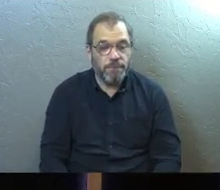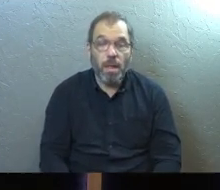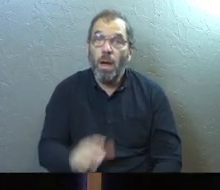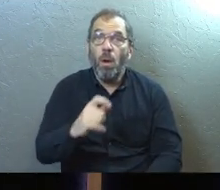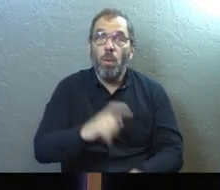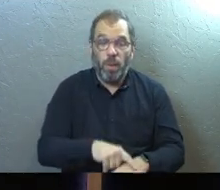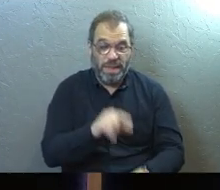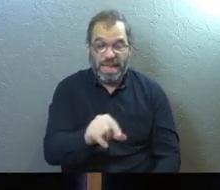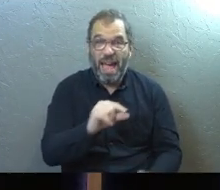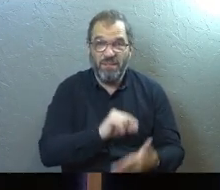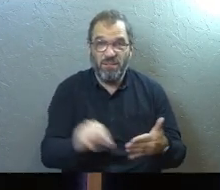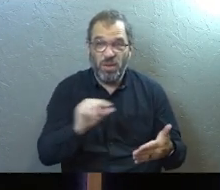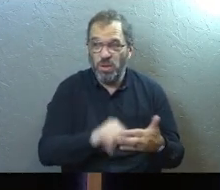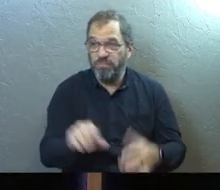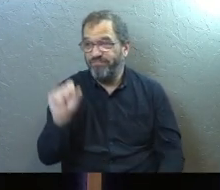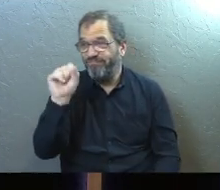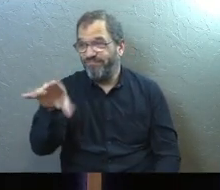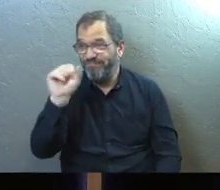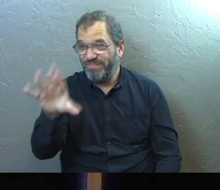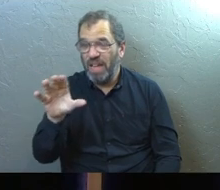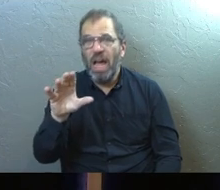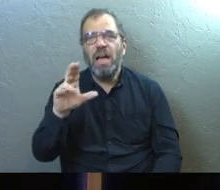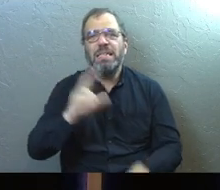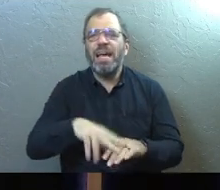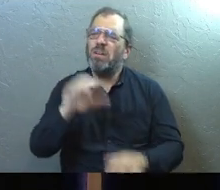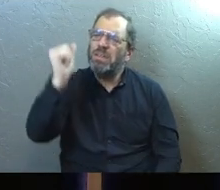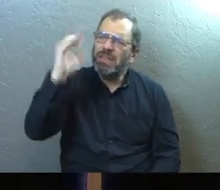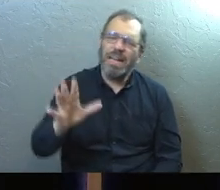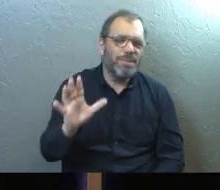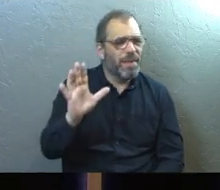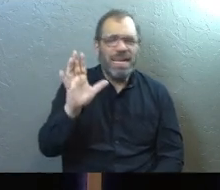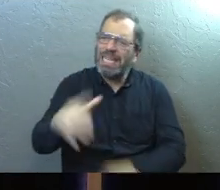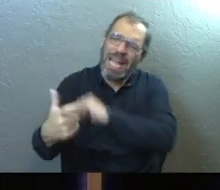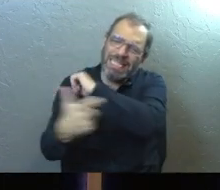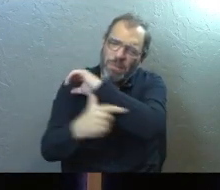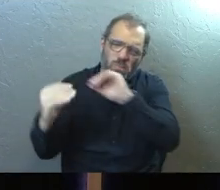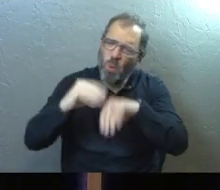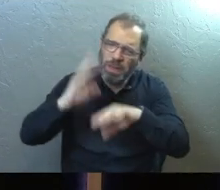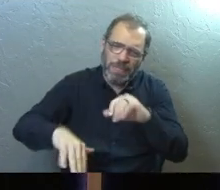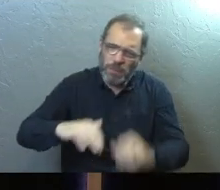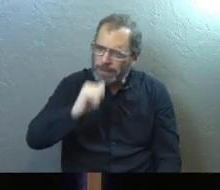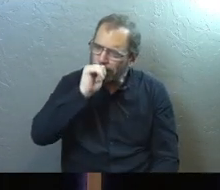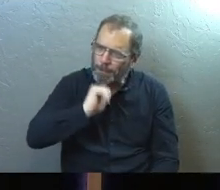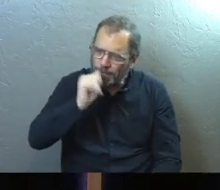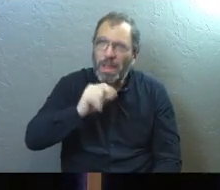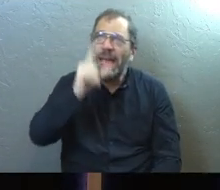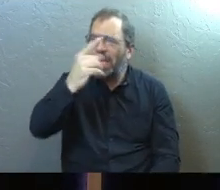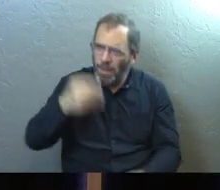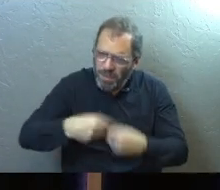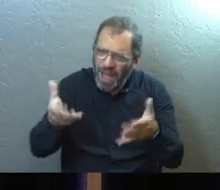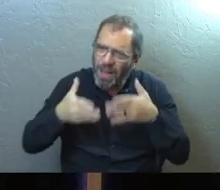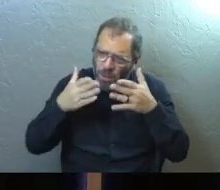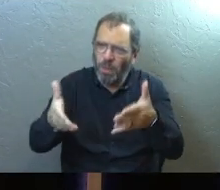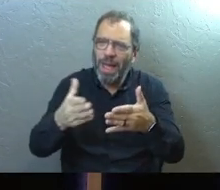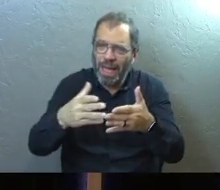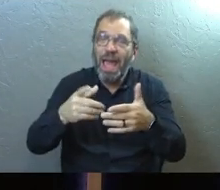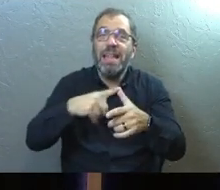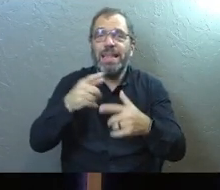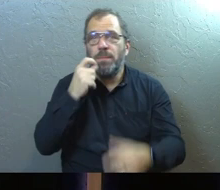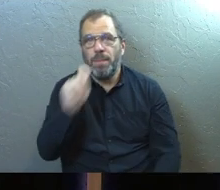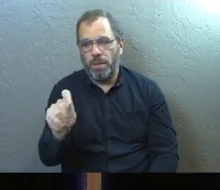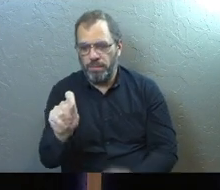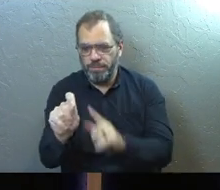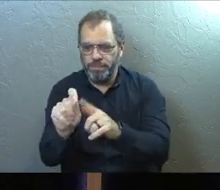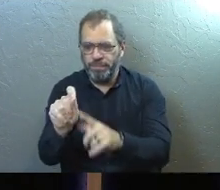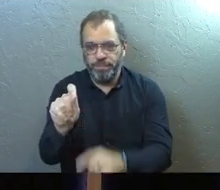Every time I quote that verse to somebody, I usually say, God won't tempt you beyond what you can bear. And he'll always provide a way out. And then I put a